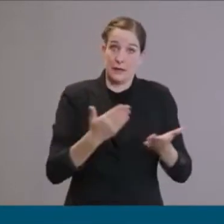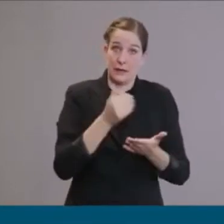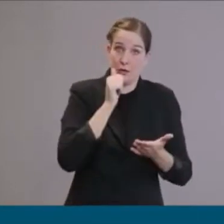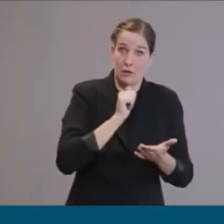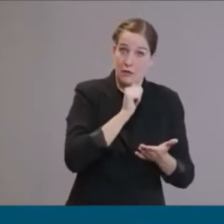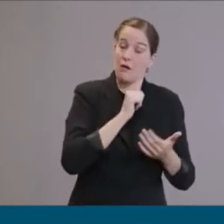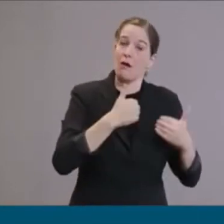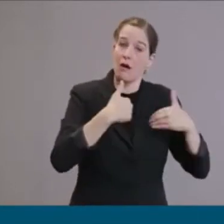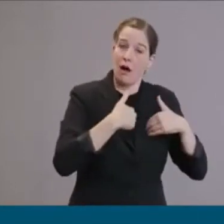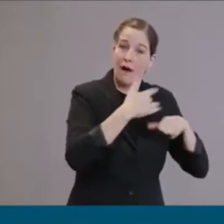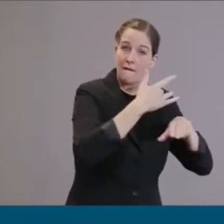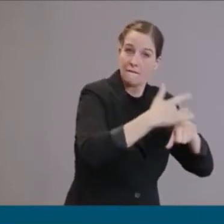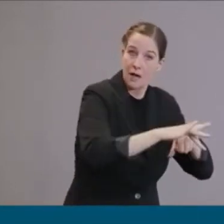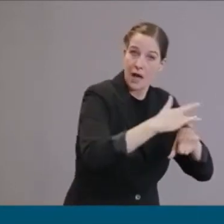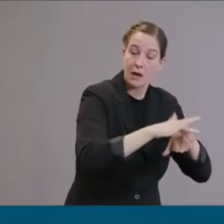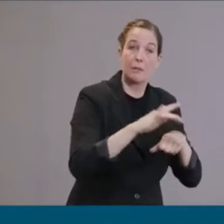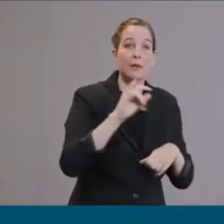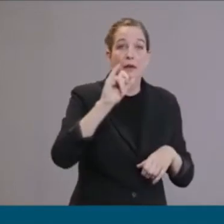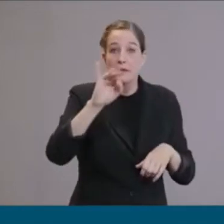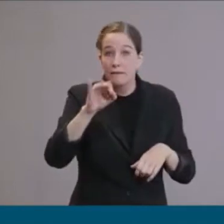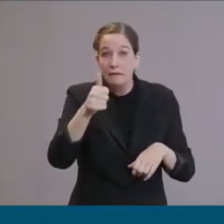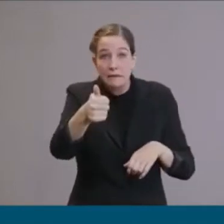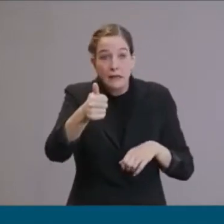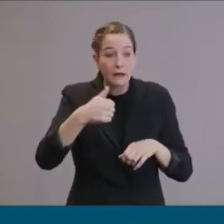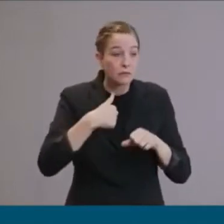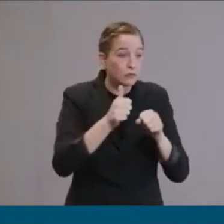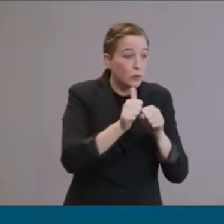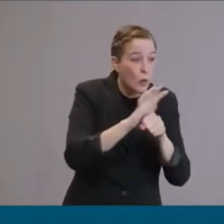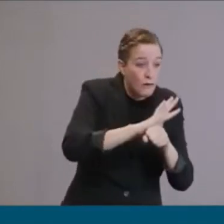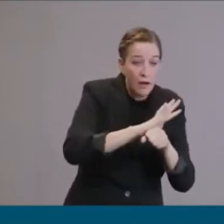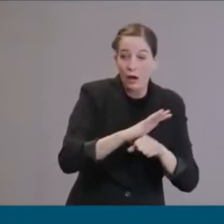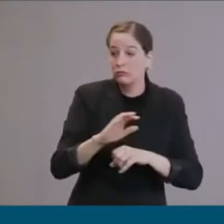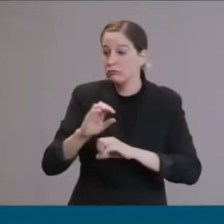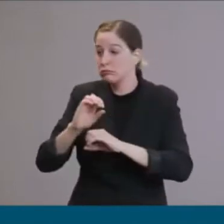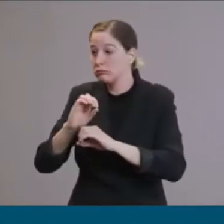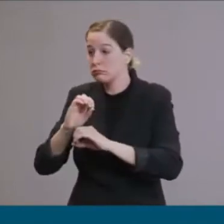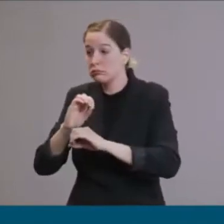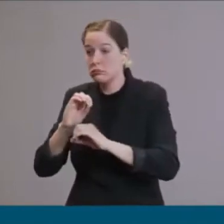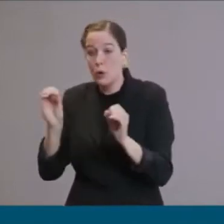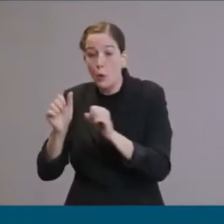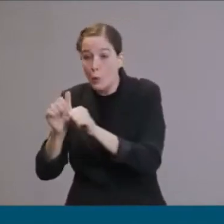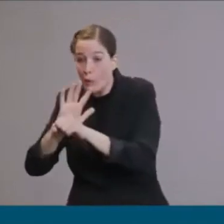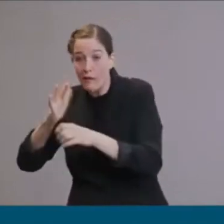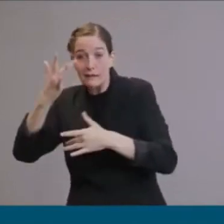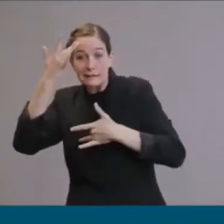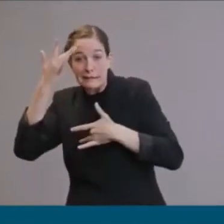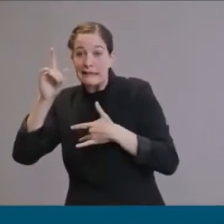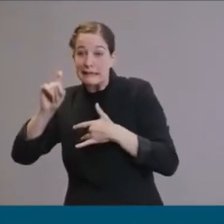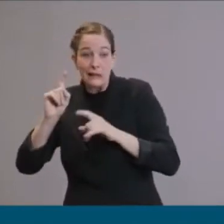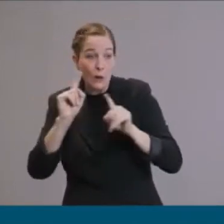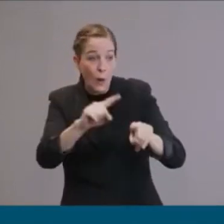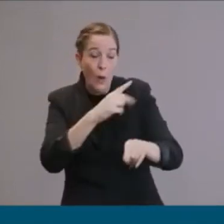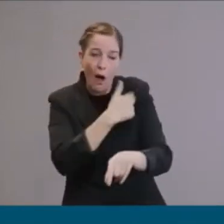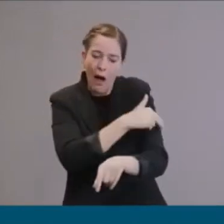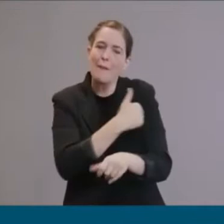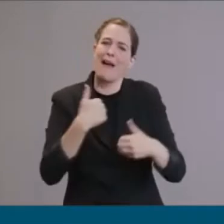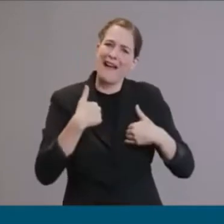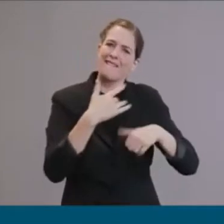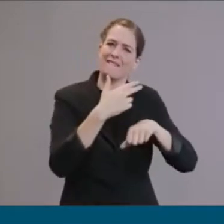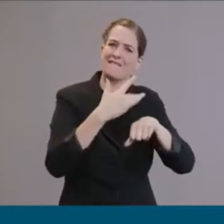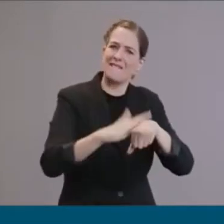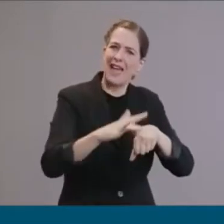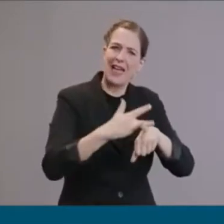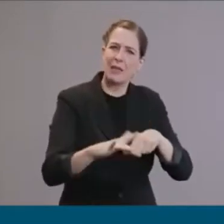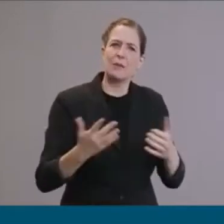-COVID-19 hospitalizations regardless of the level of care that you would need in the state of Arizona